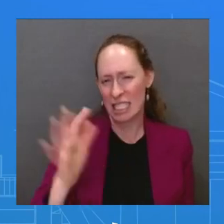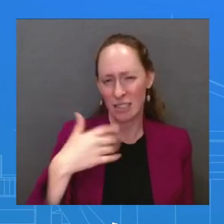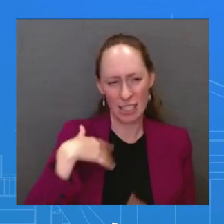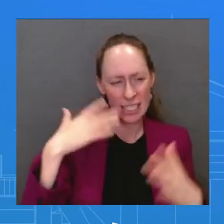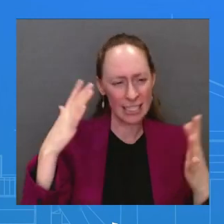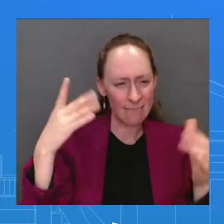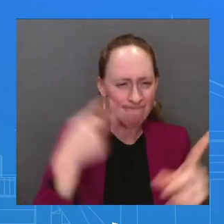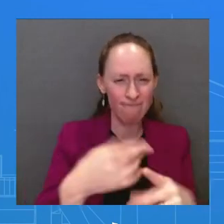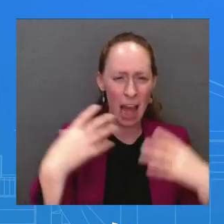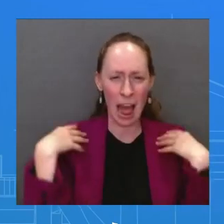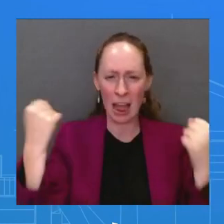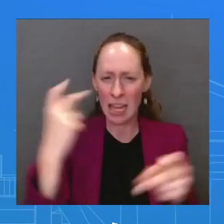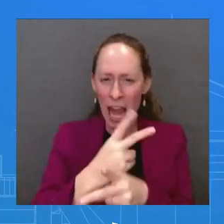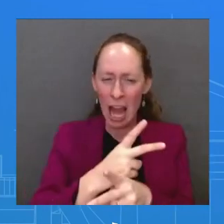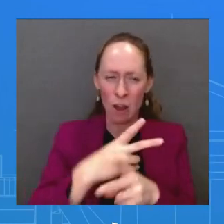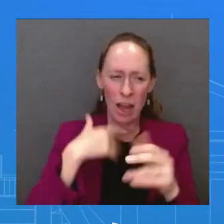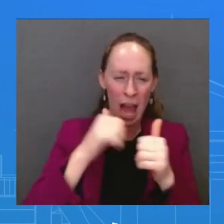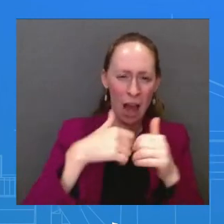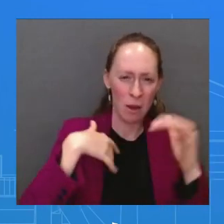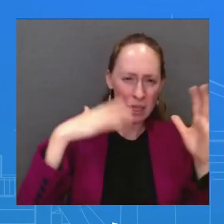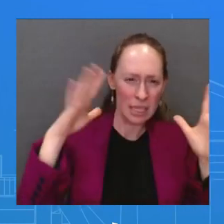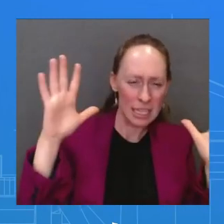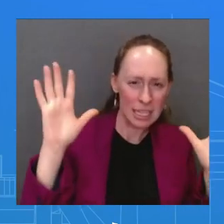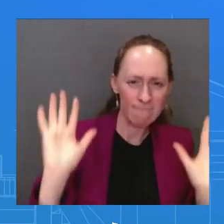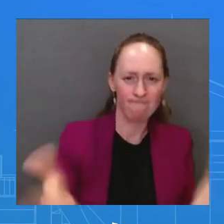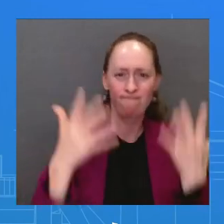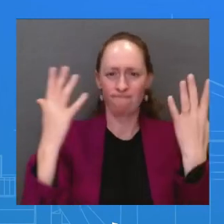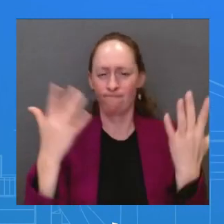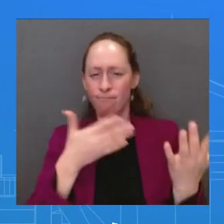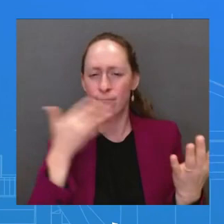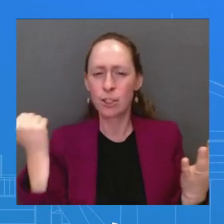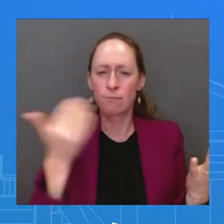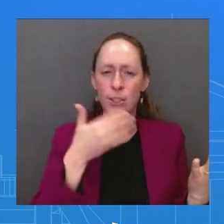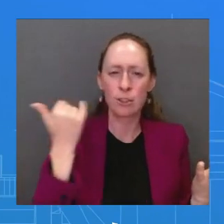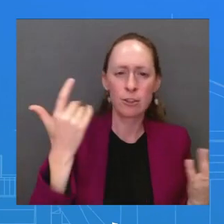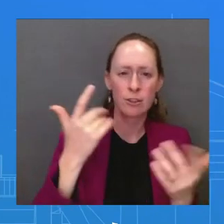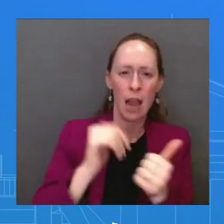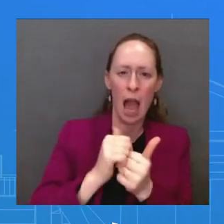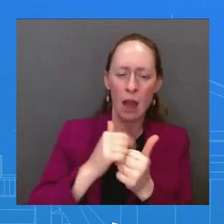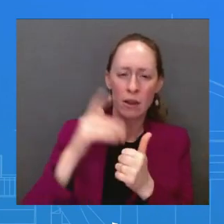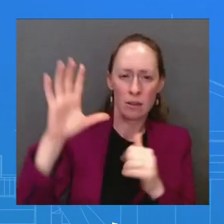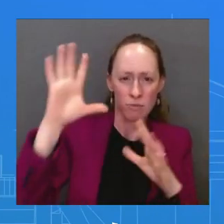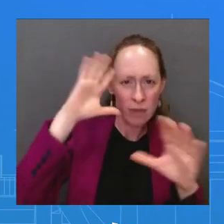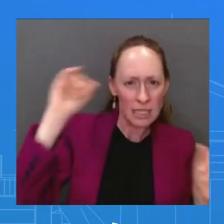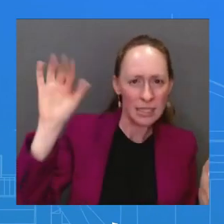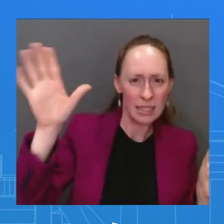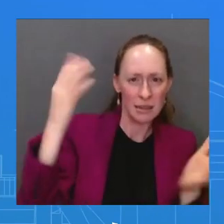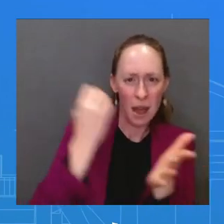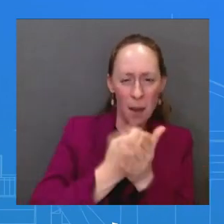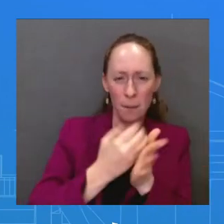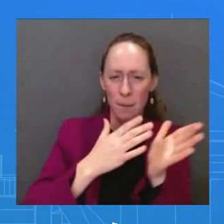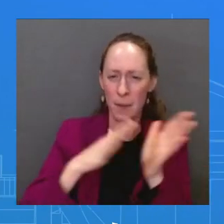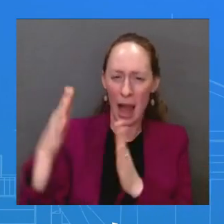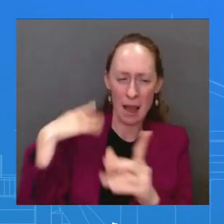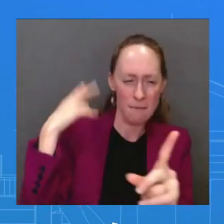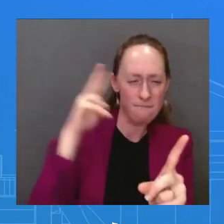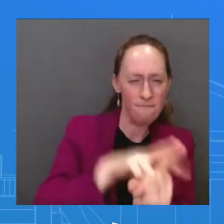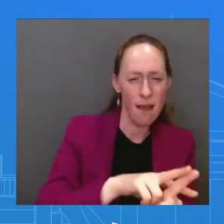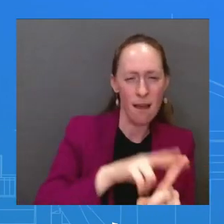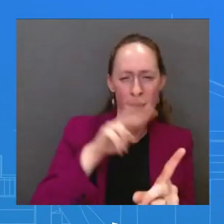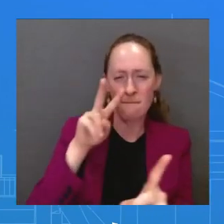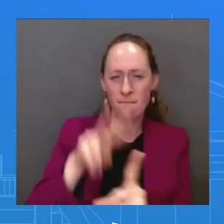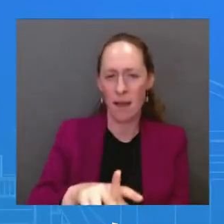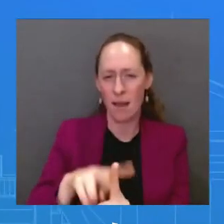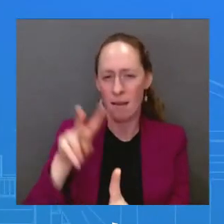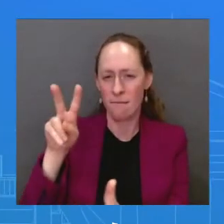believes in moving forward with his economic plan in a fiscally responsible way. And so that's what we're going to continue to do here. What's that's going up?